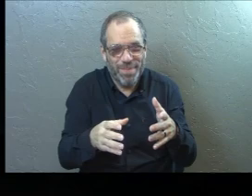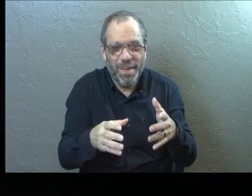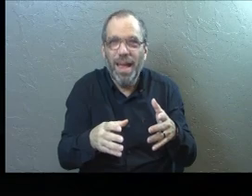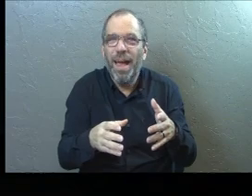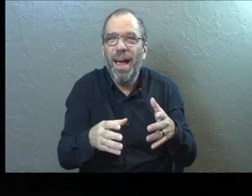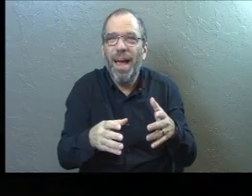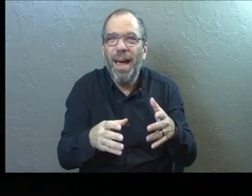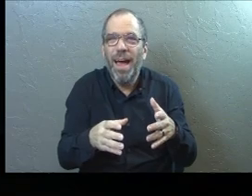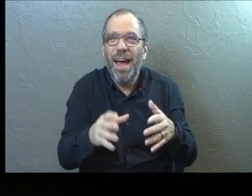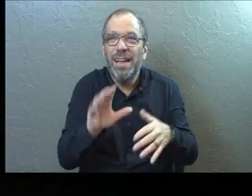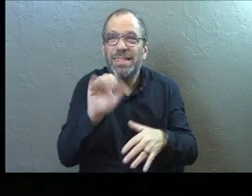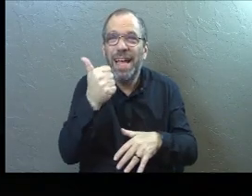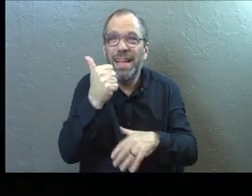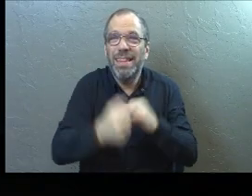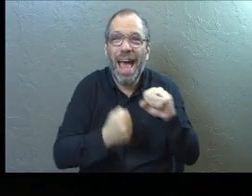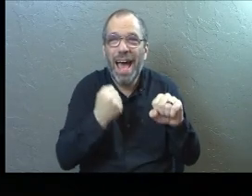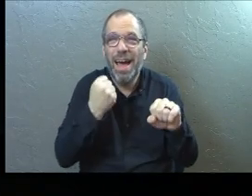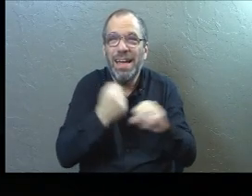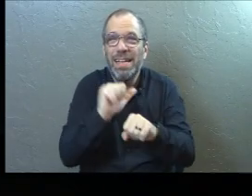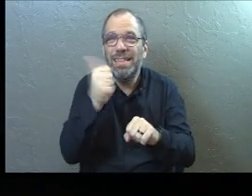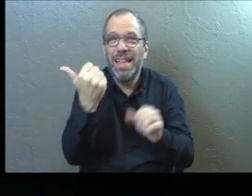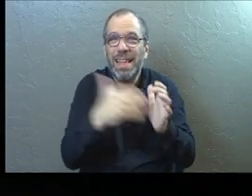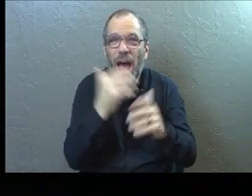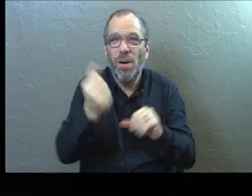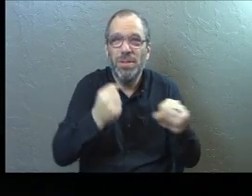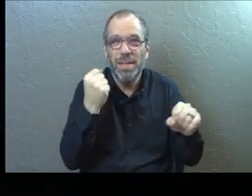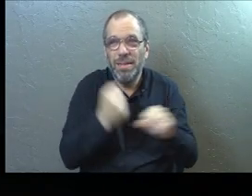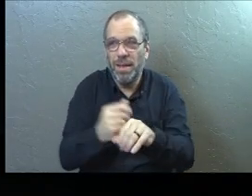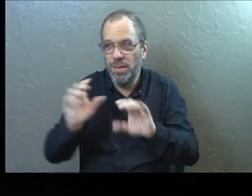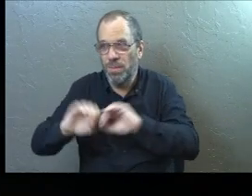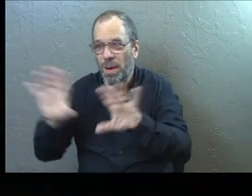When we've been there 10,000 years, bright shining as the sun.